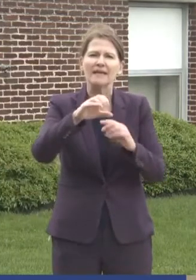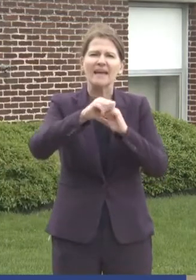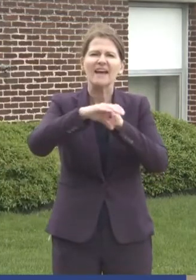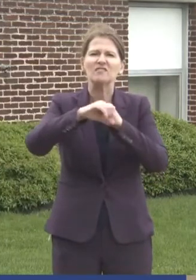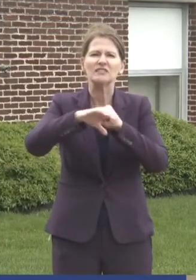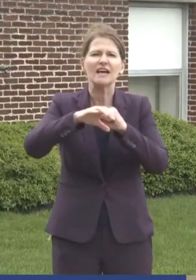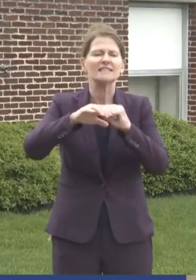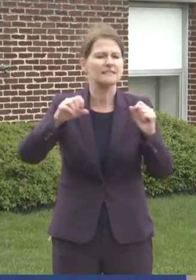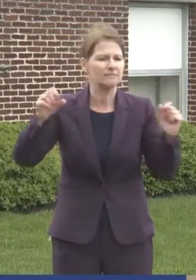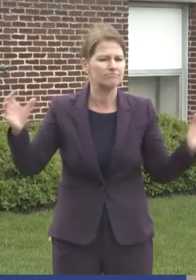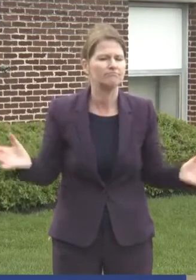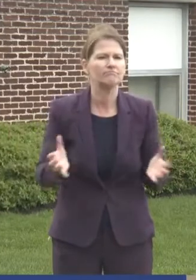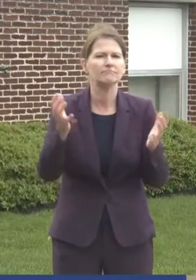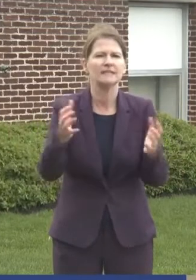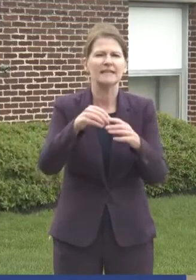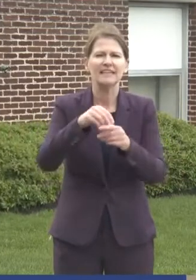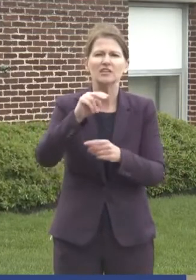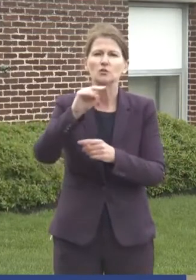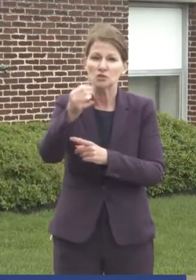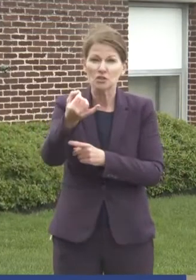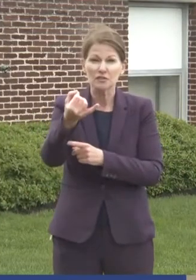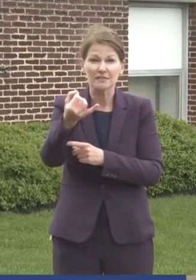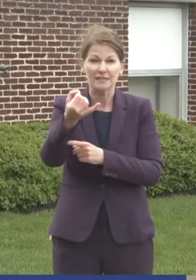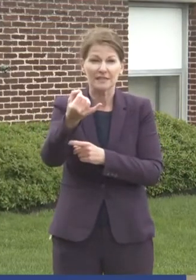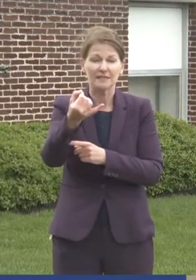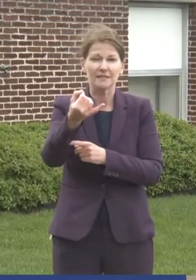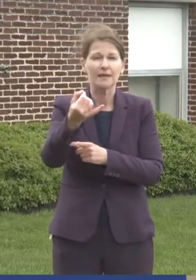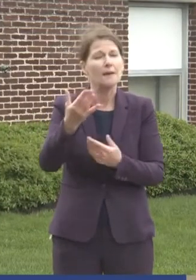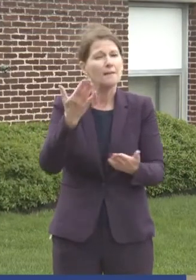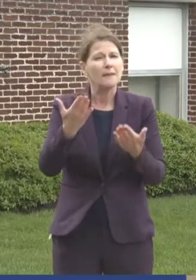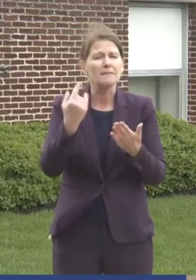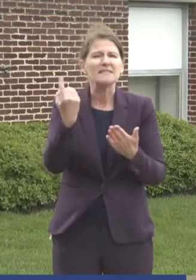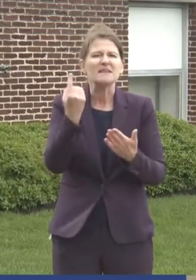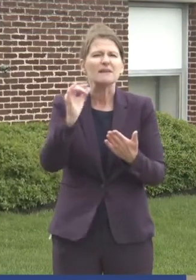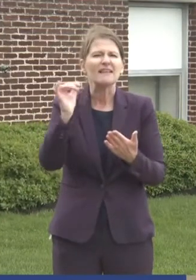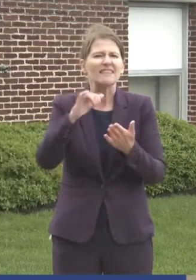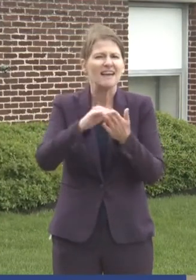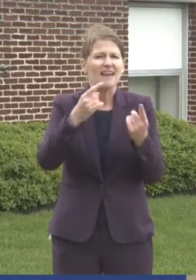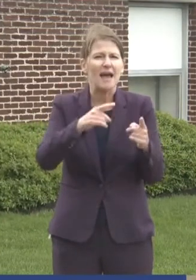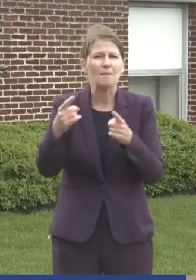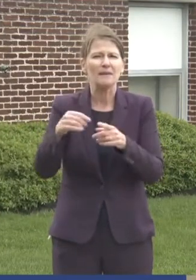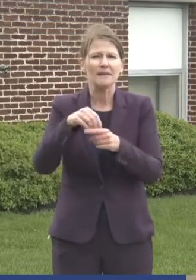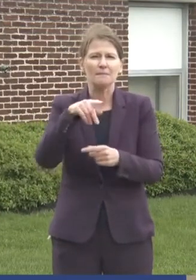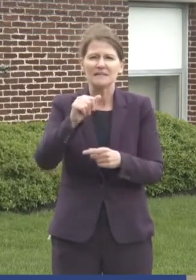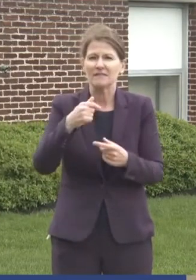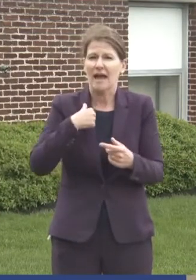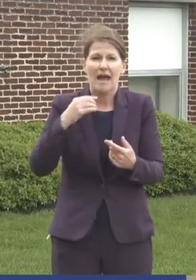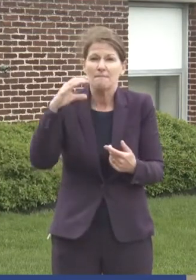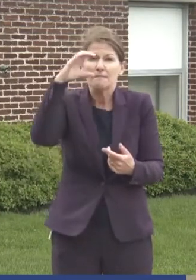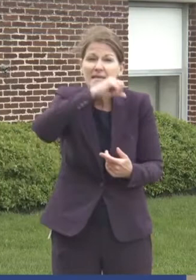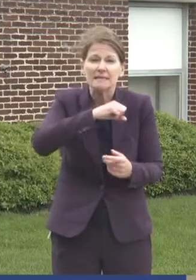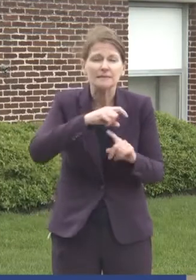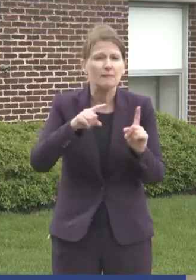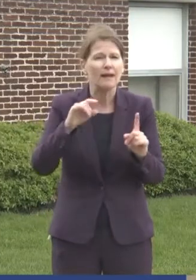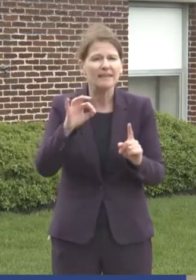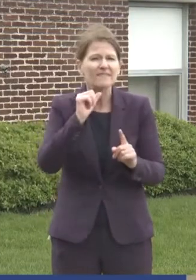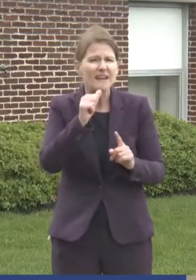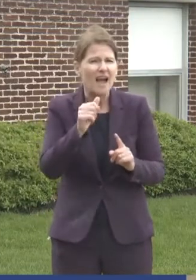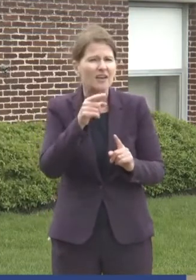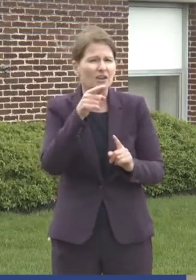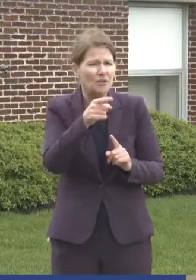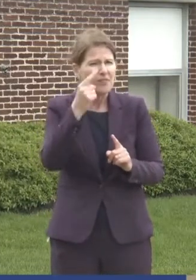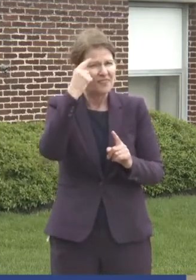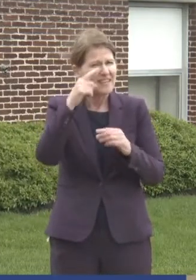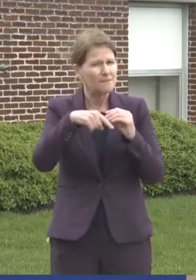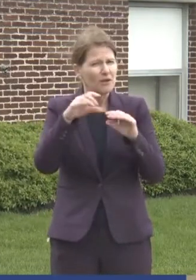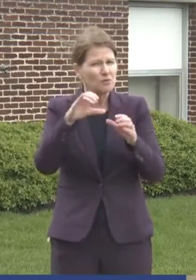campaign, public media campaign in New Jersey. Maybe there's something like that going on in Pennsylvania that I've missed. But if not, are you thinking